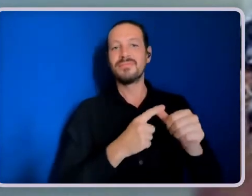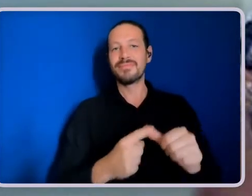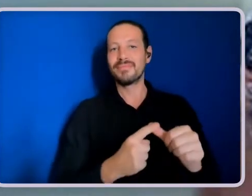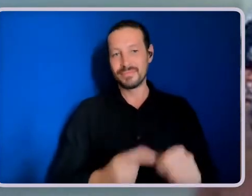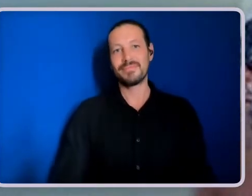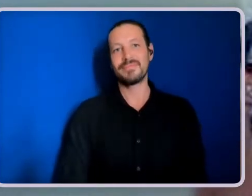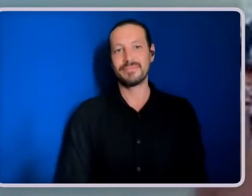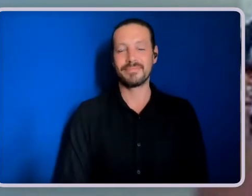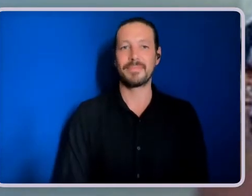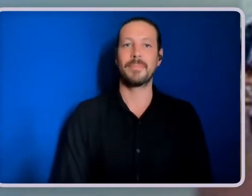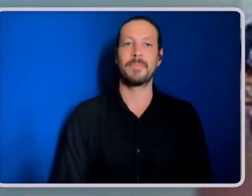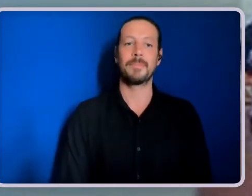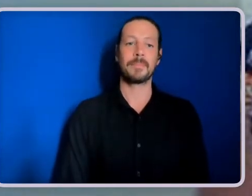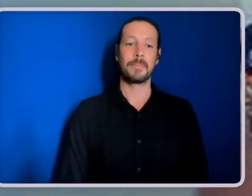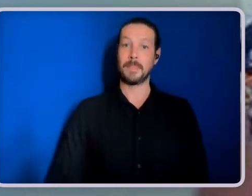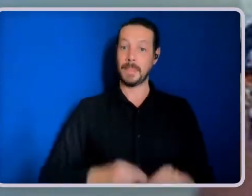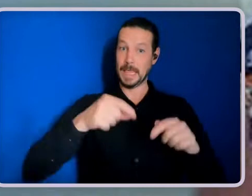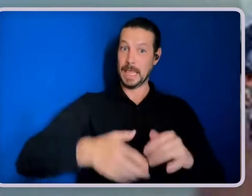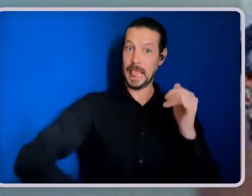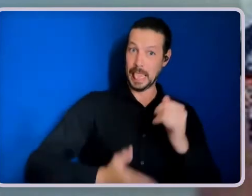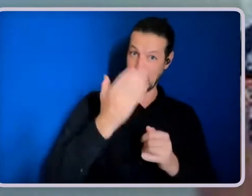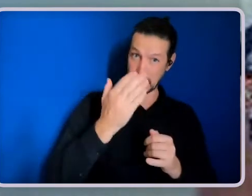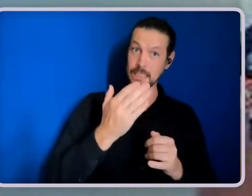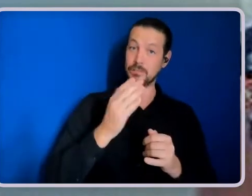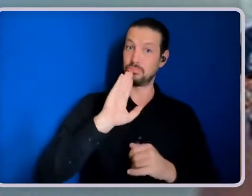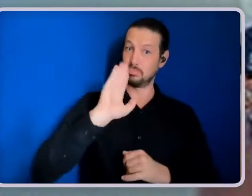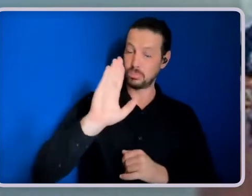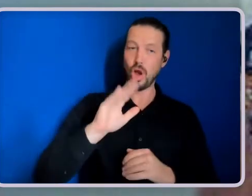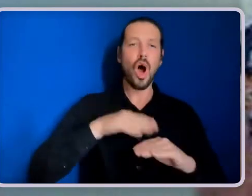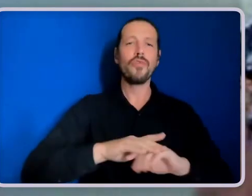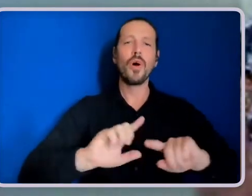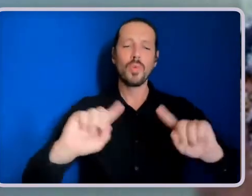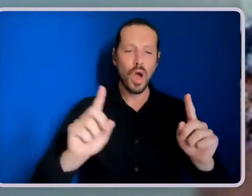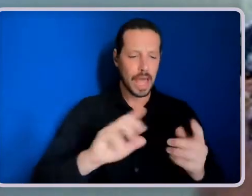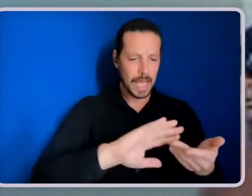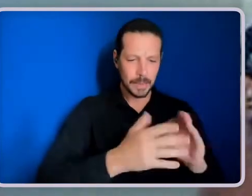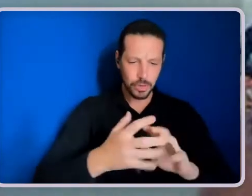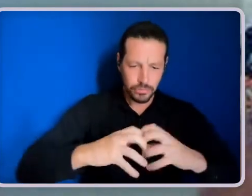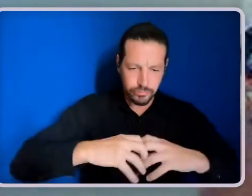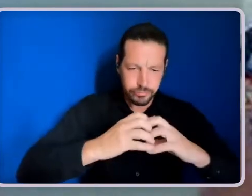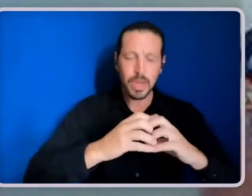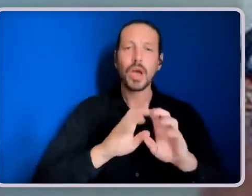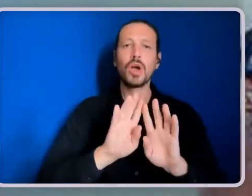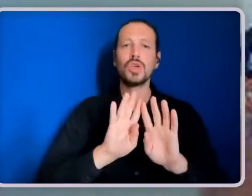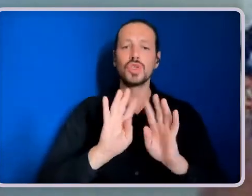The last session for this series is around building community networks, circles of support.